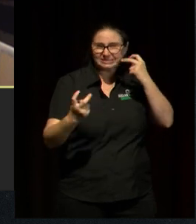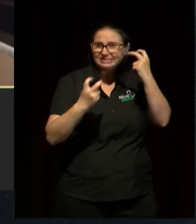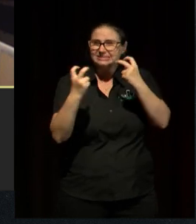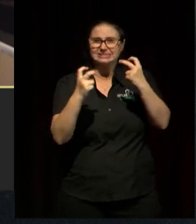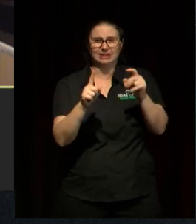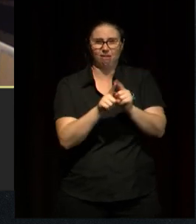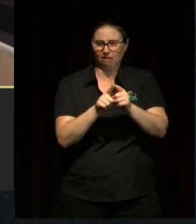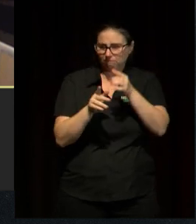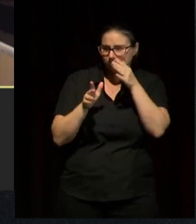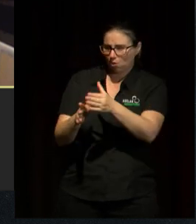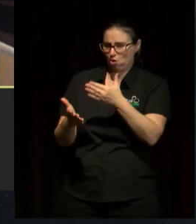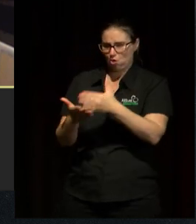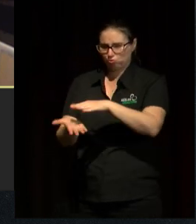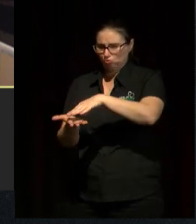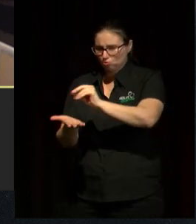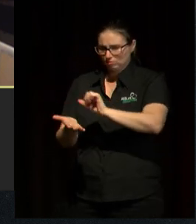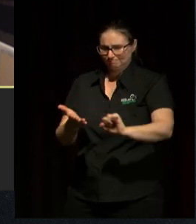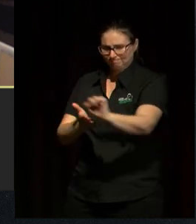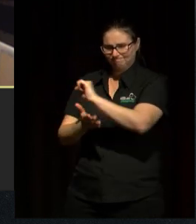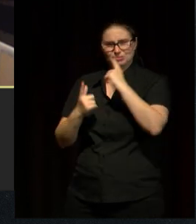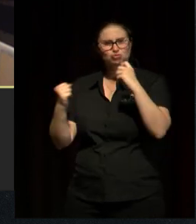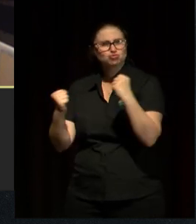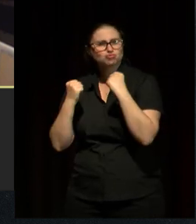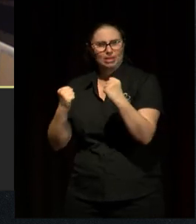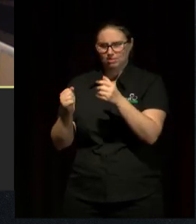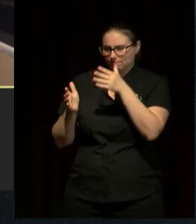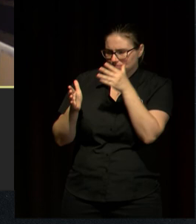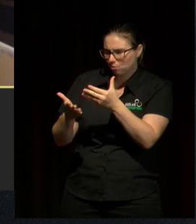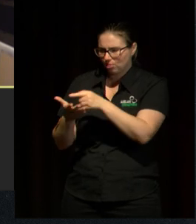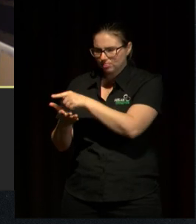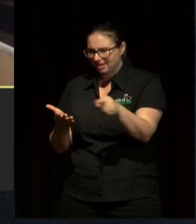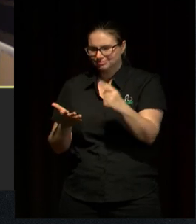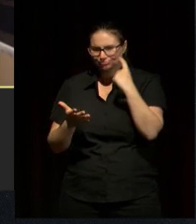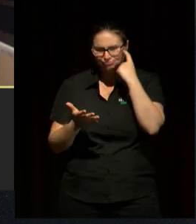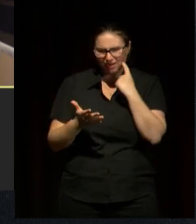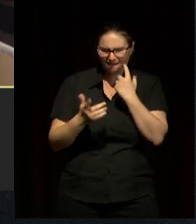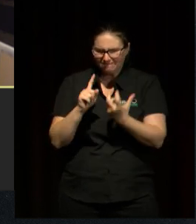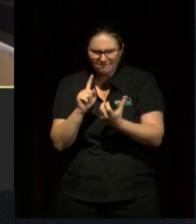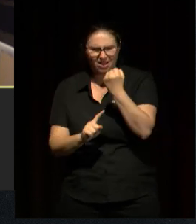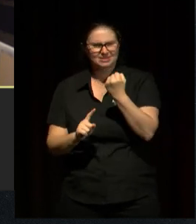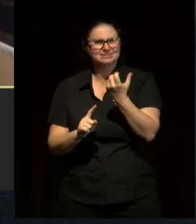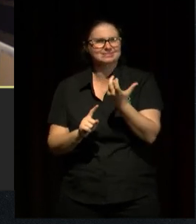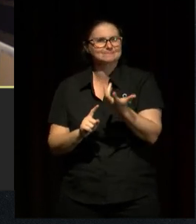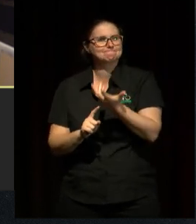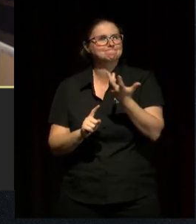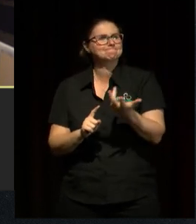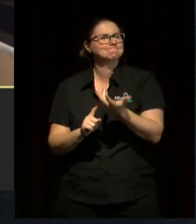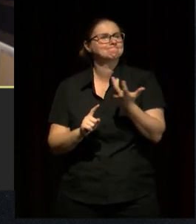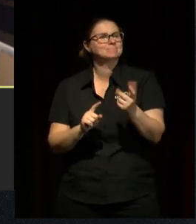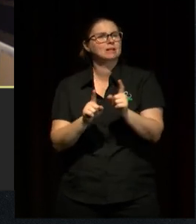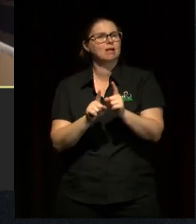strengths-based model where they're able to find what is beyond that, what is beyond the